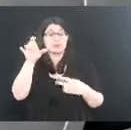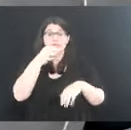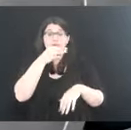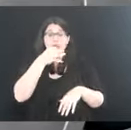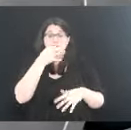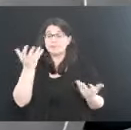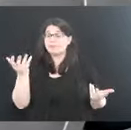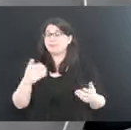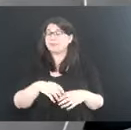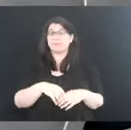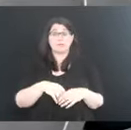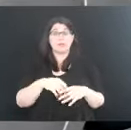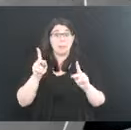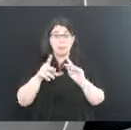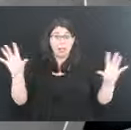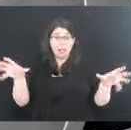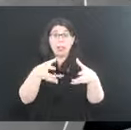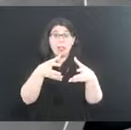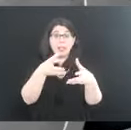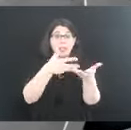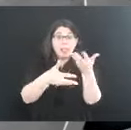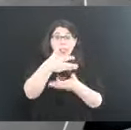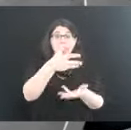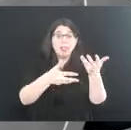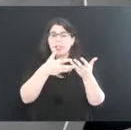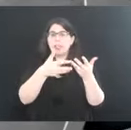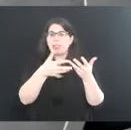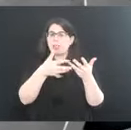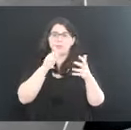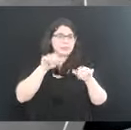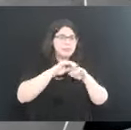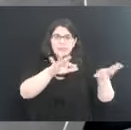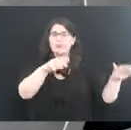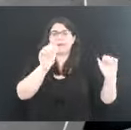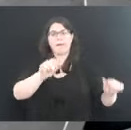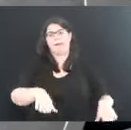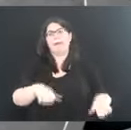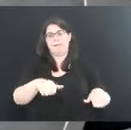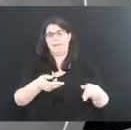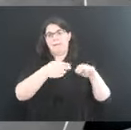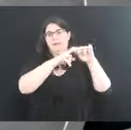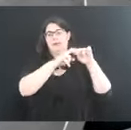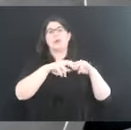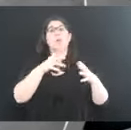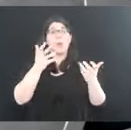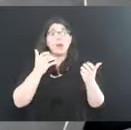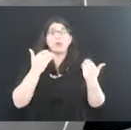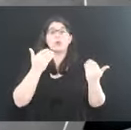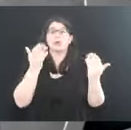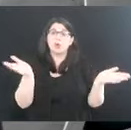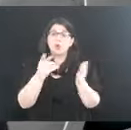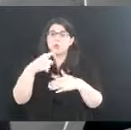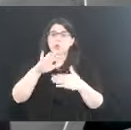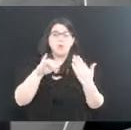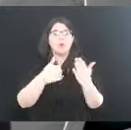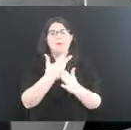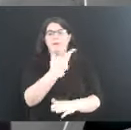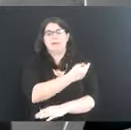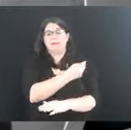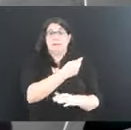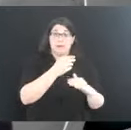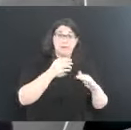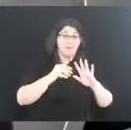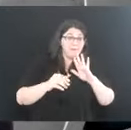those numbers can get higher. So we want people to get the vaccines. The vaccines are available for anyone five and older right now. And those numbers are